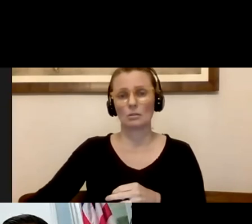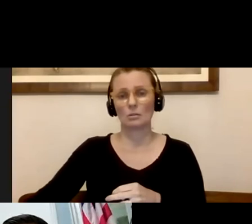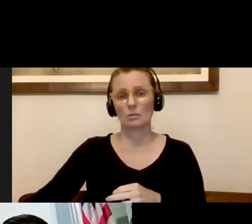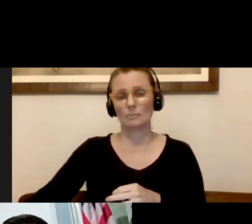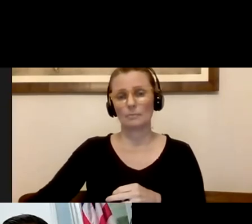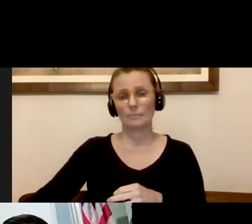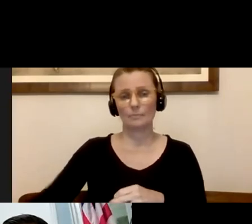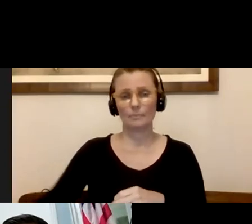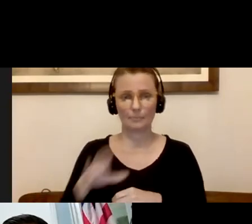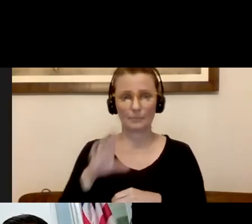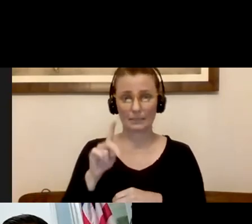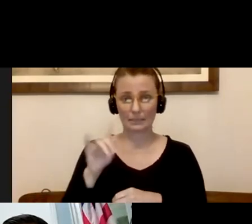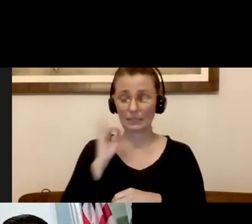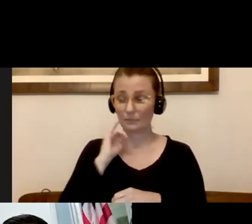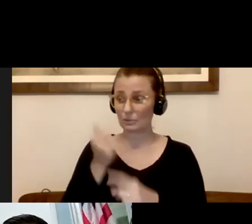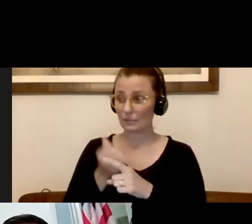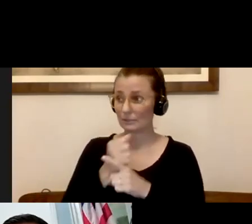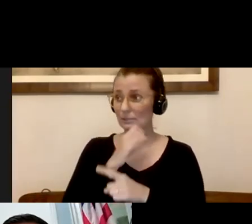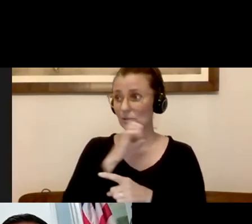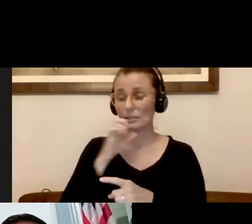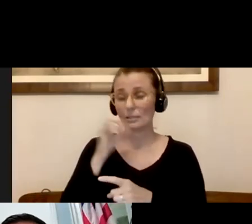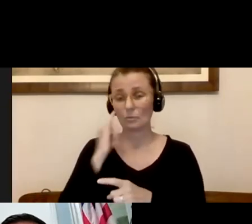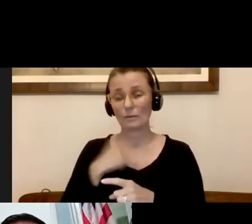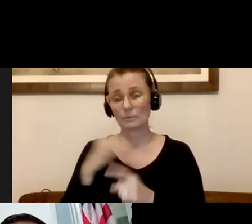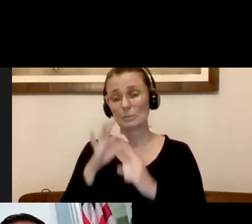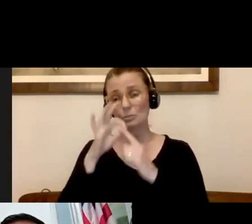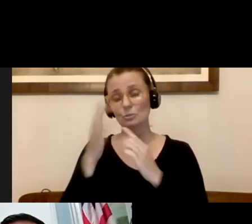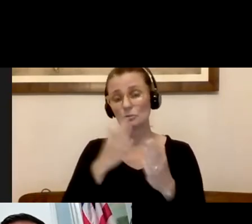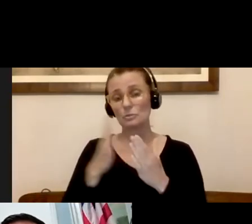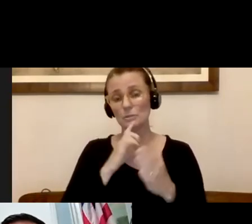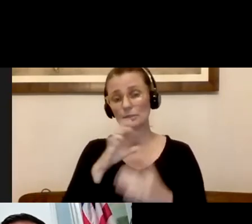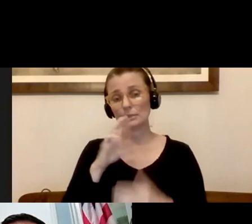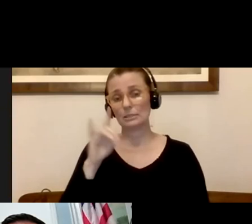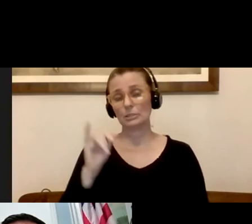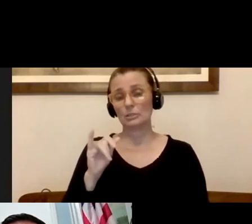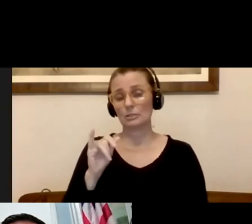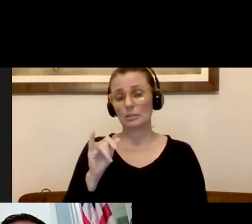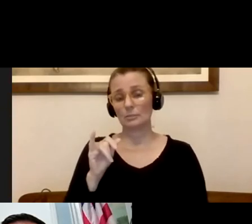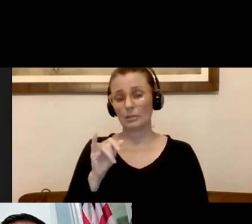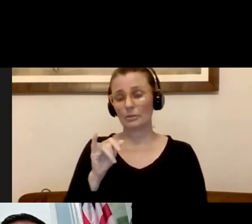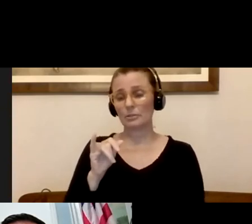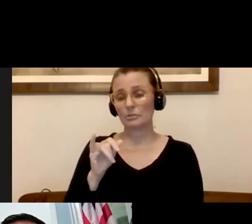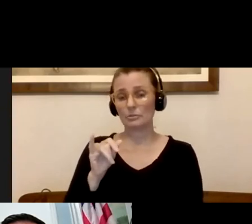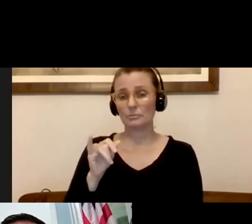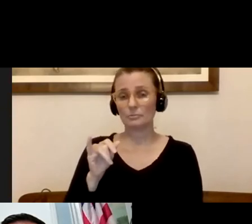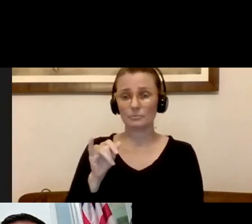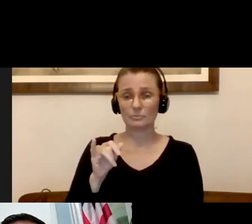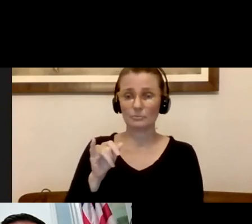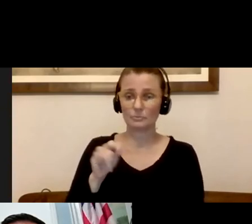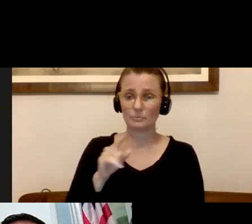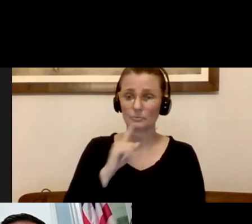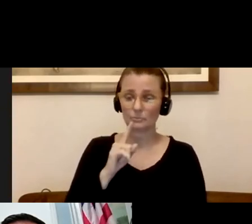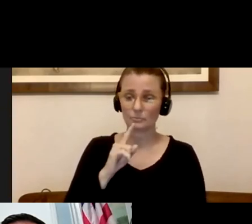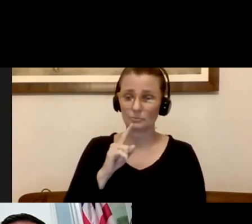a senior and you have some special services, again, Cindy and her team have been stepping up to the plate to really help us make sure that seniors have